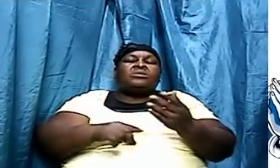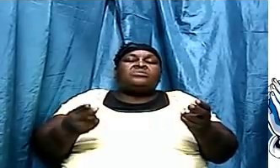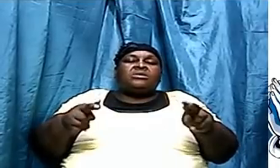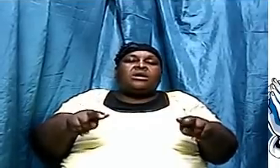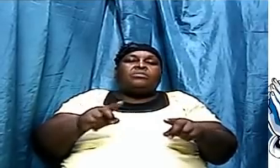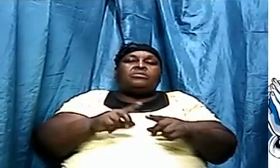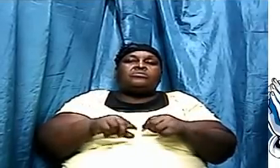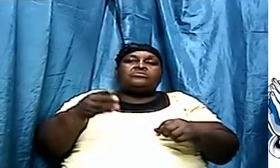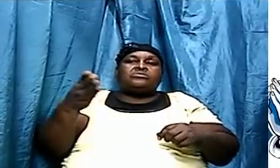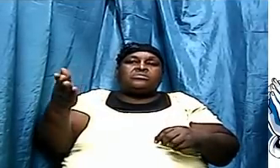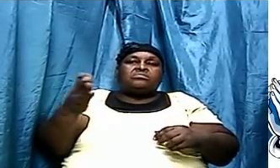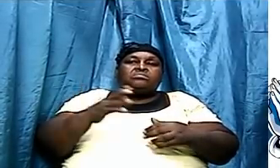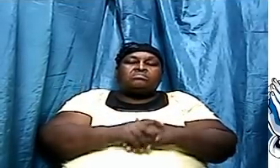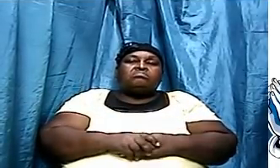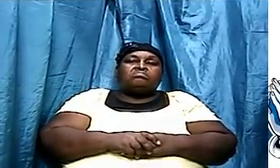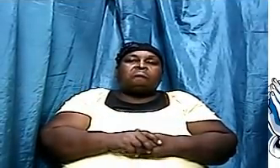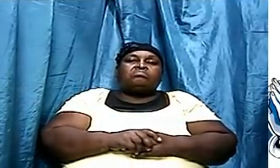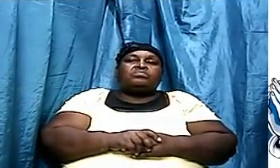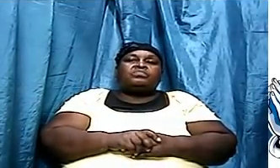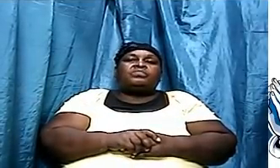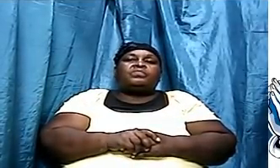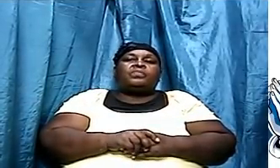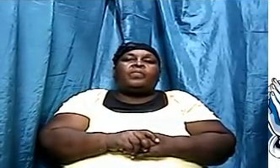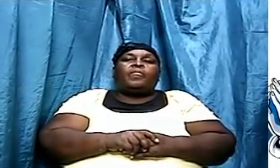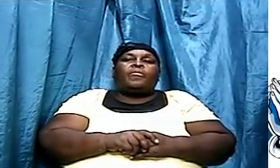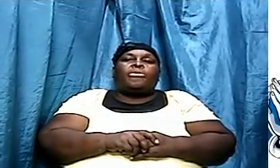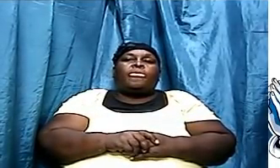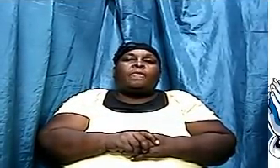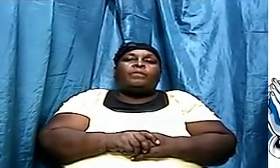I want to close with this particular thing